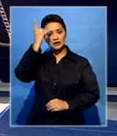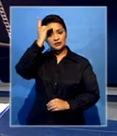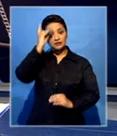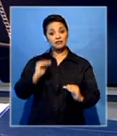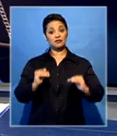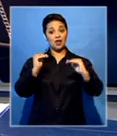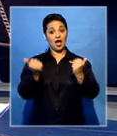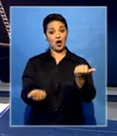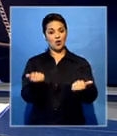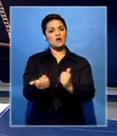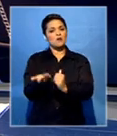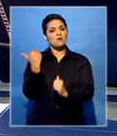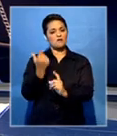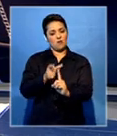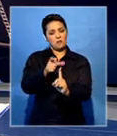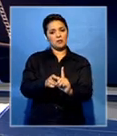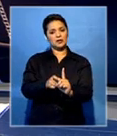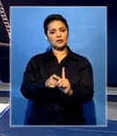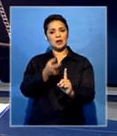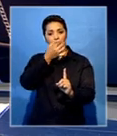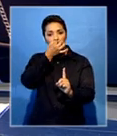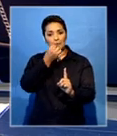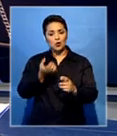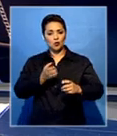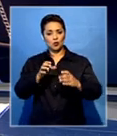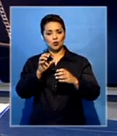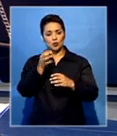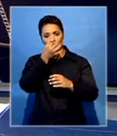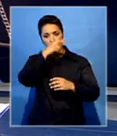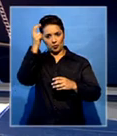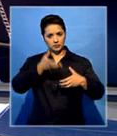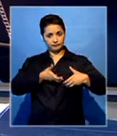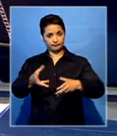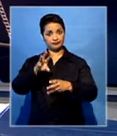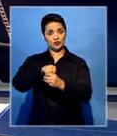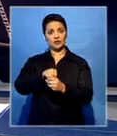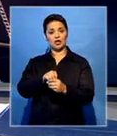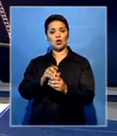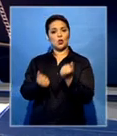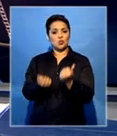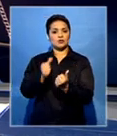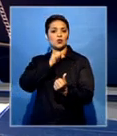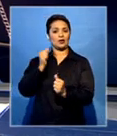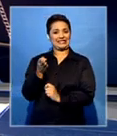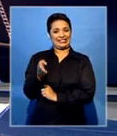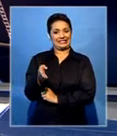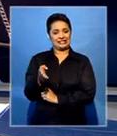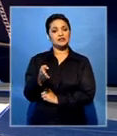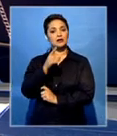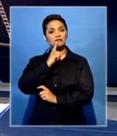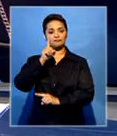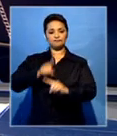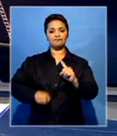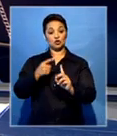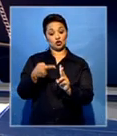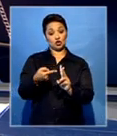He has found former Blue Bulls flanker Joseph Nchongwana guilty of four charges of murder. The court has also convicted him